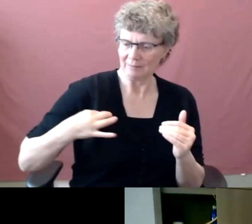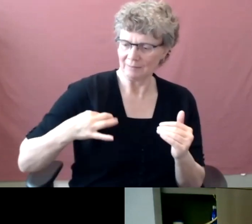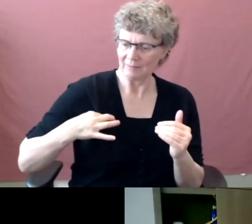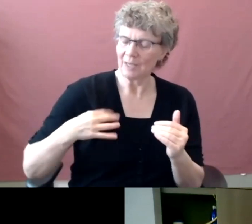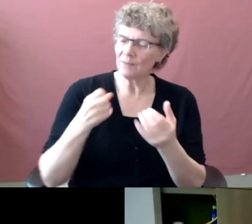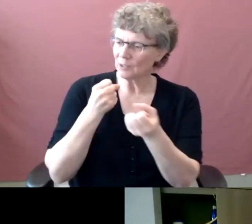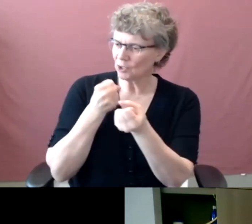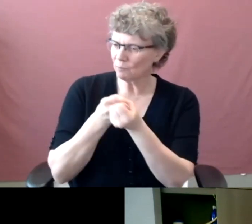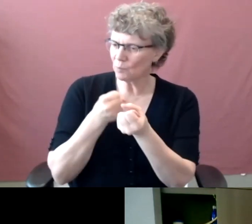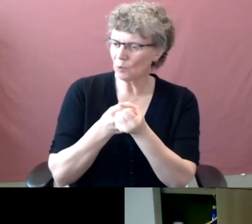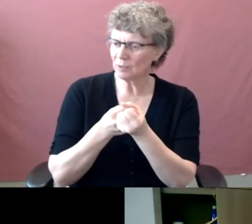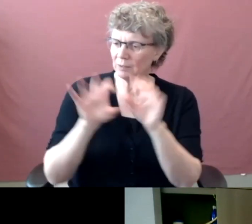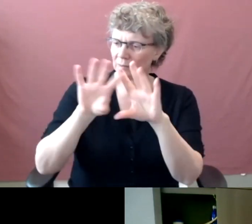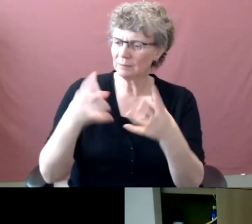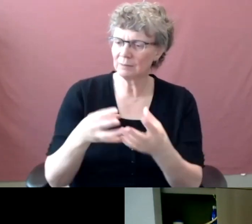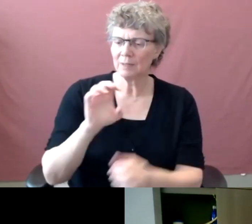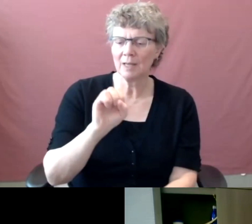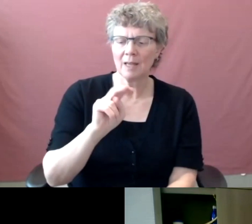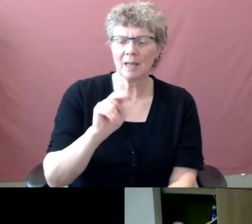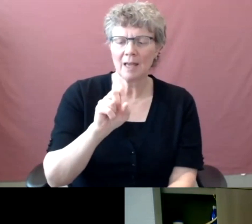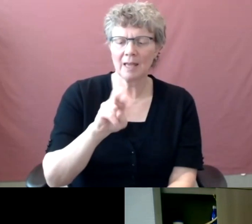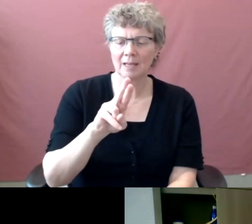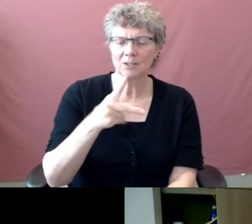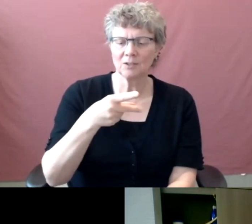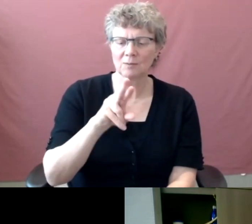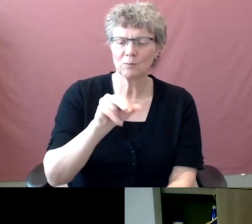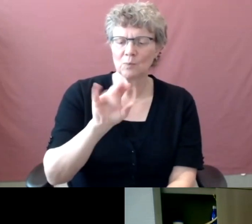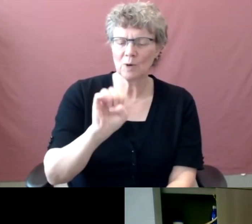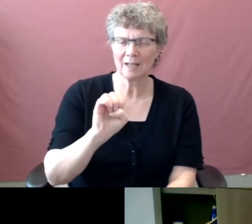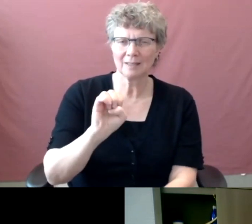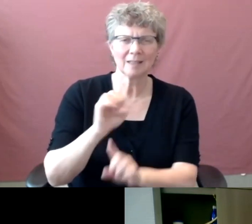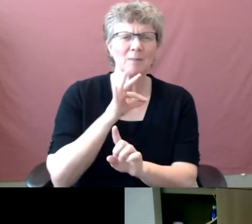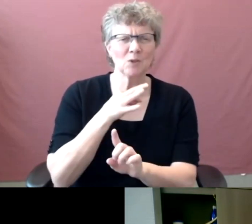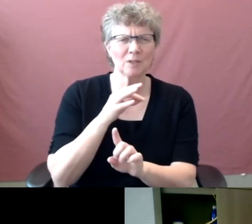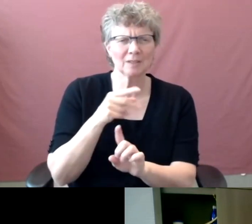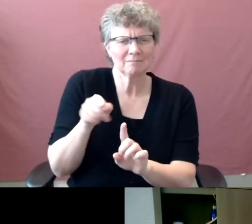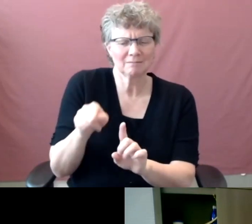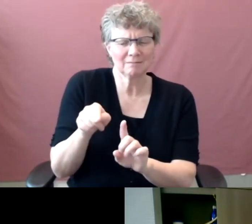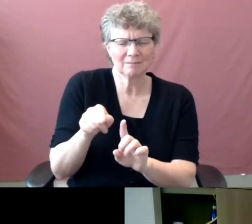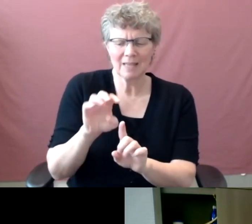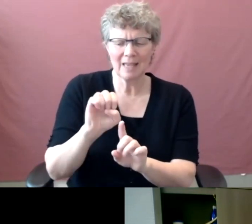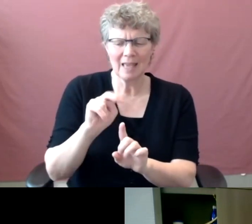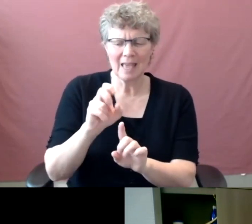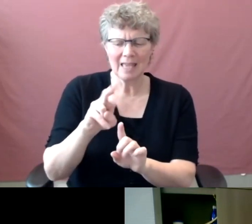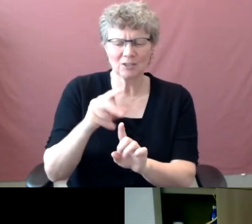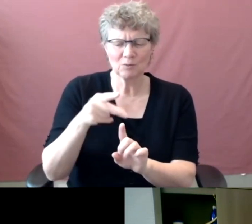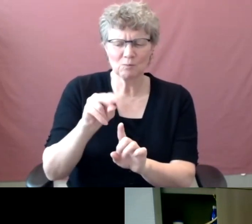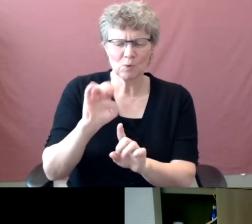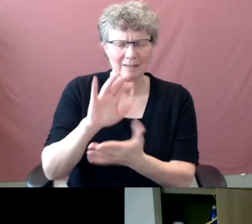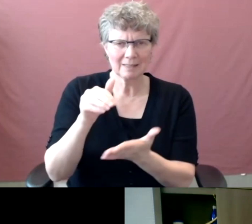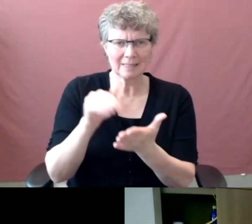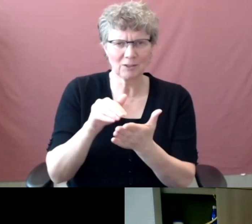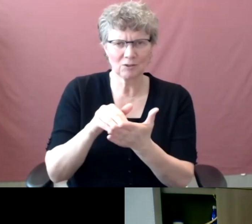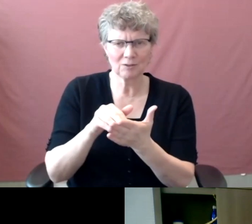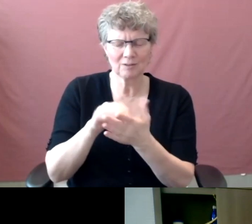application service center that is designed as part of IST. Um, when can we expect to see, uh,